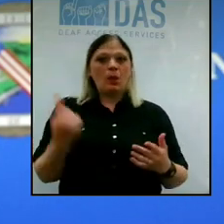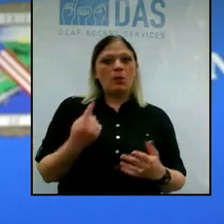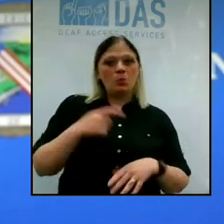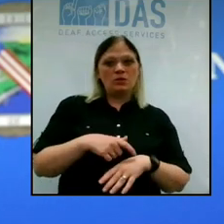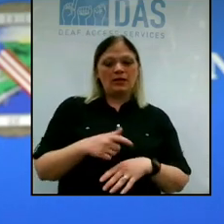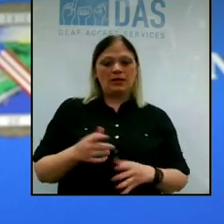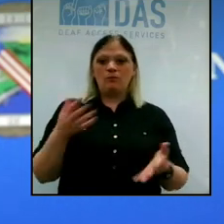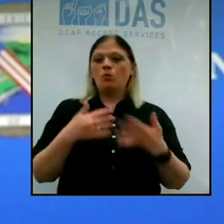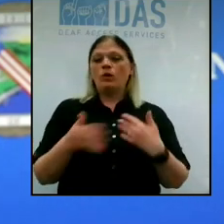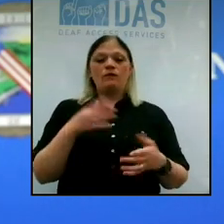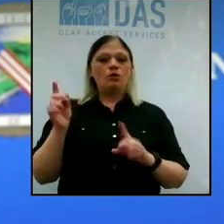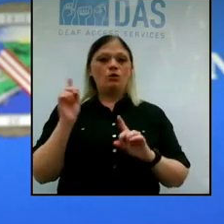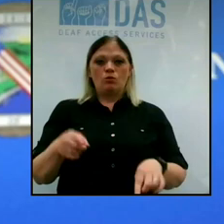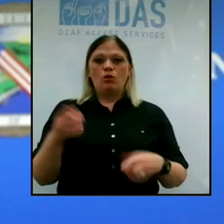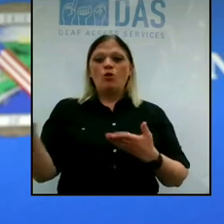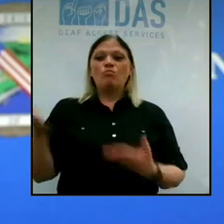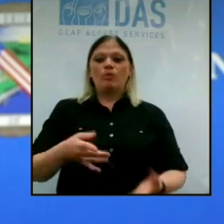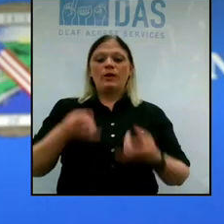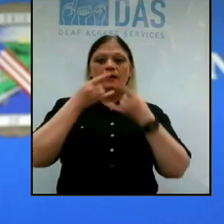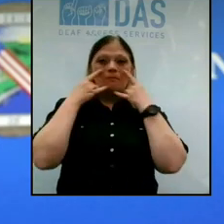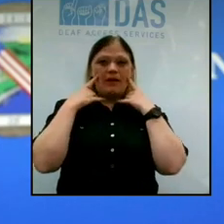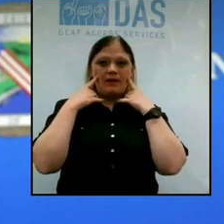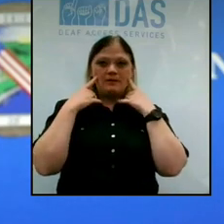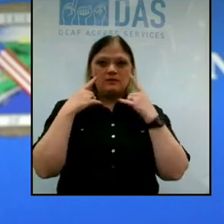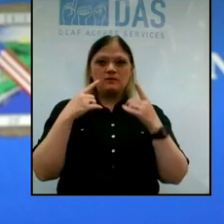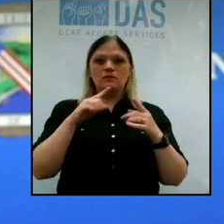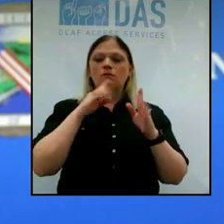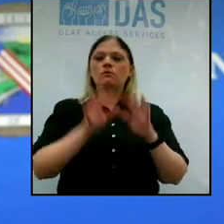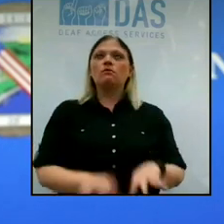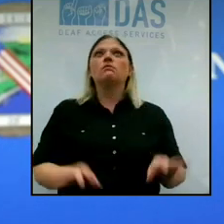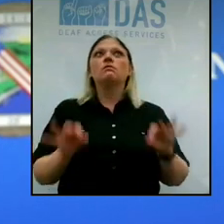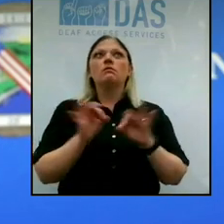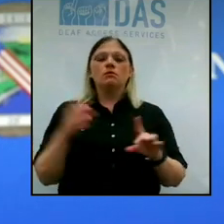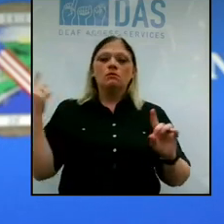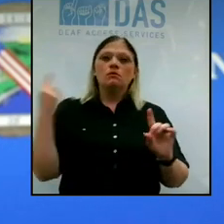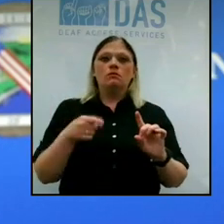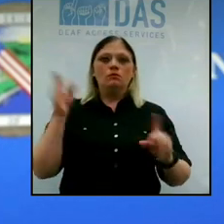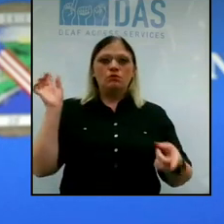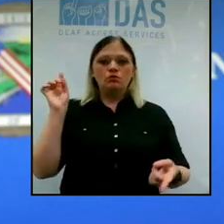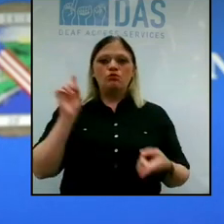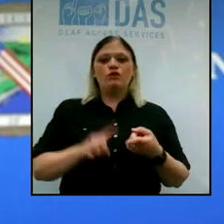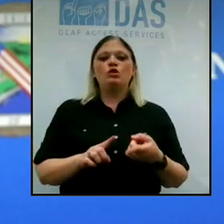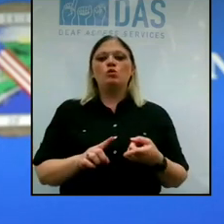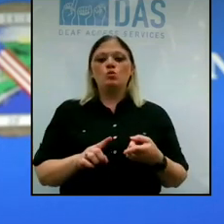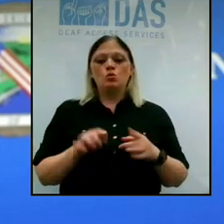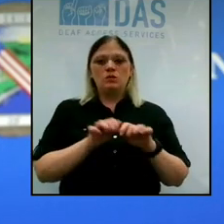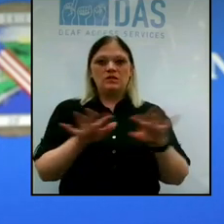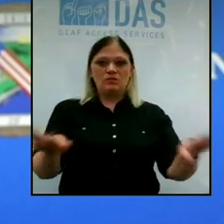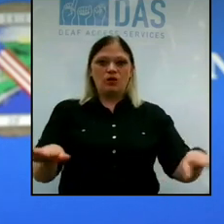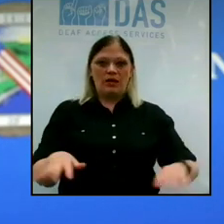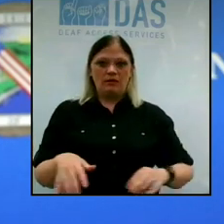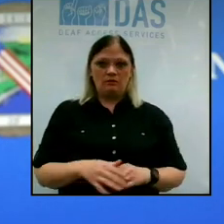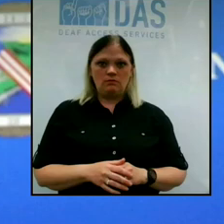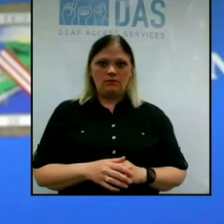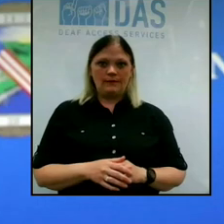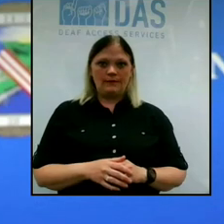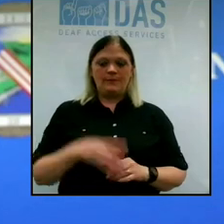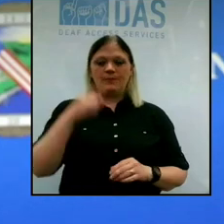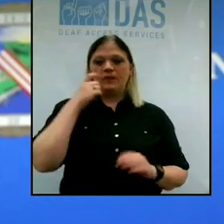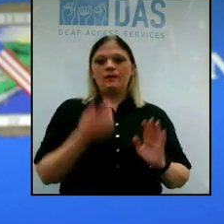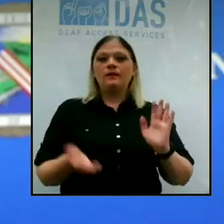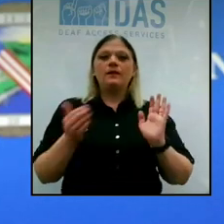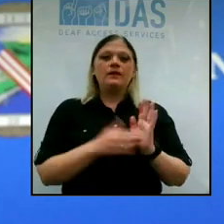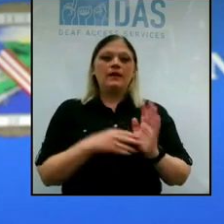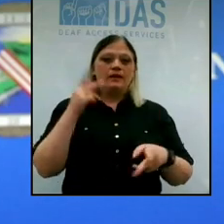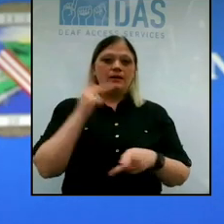Wherever you go, bring a mask. Masks are instrumental. They're key of reducing community transmission because, again,